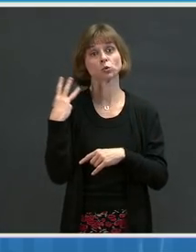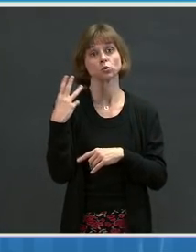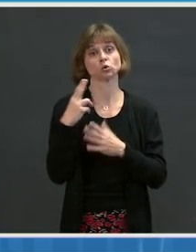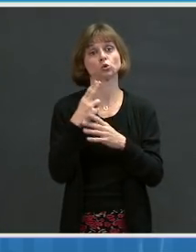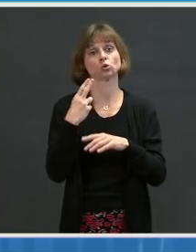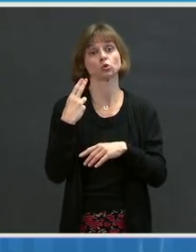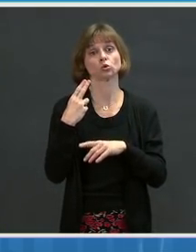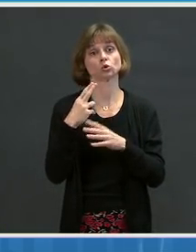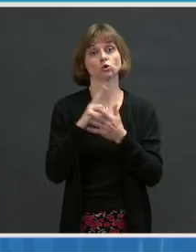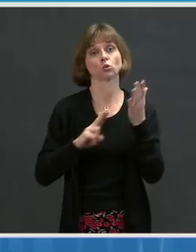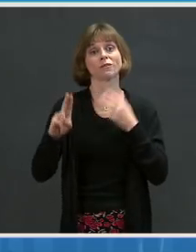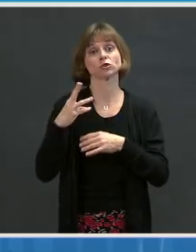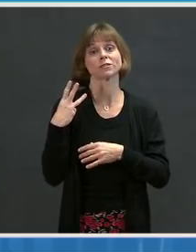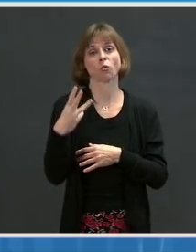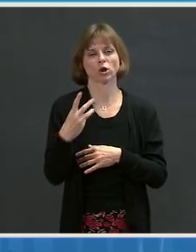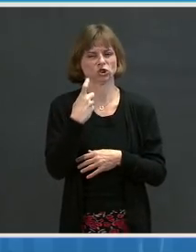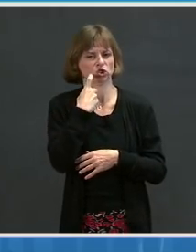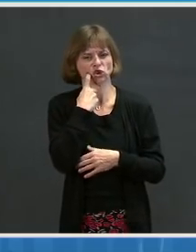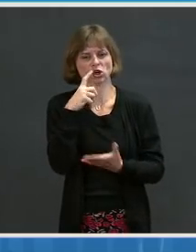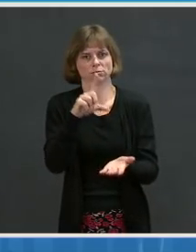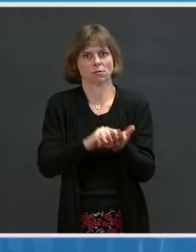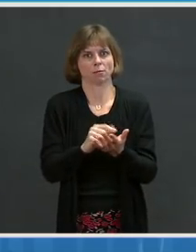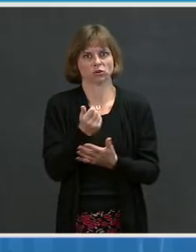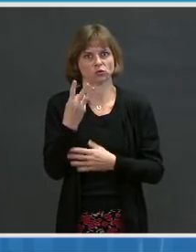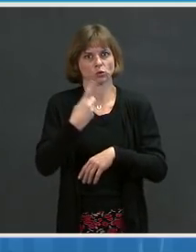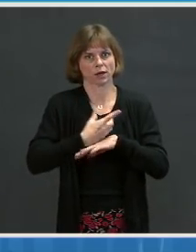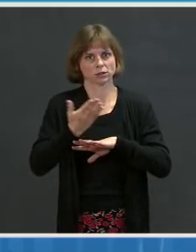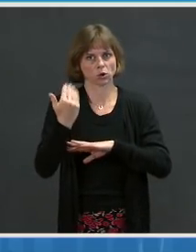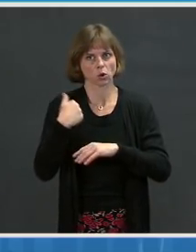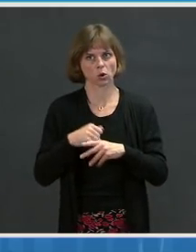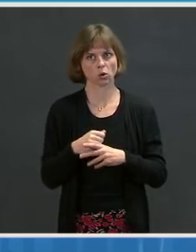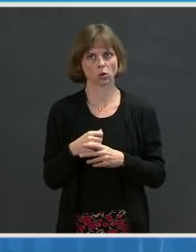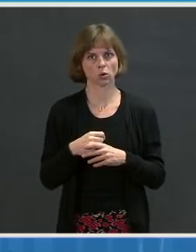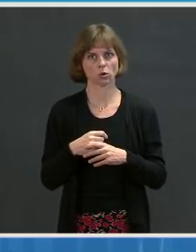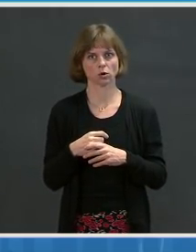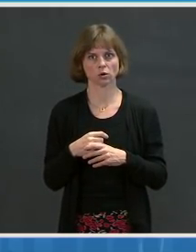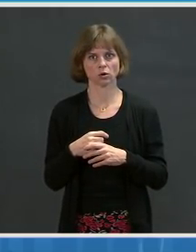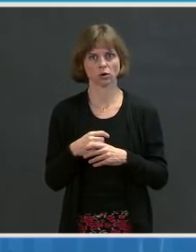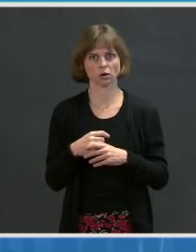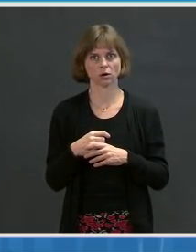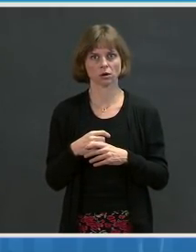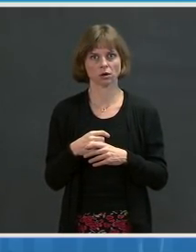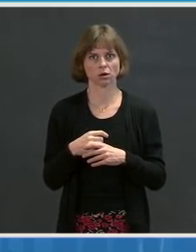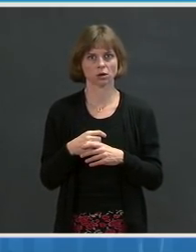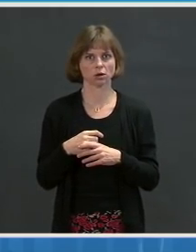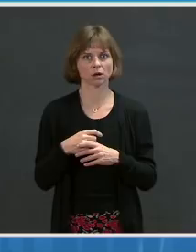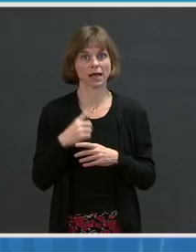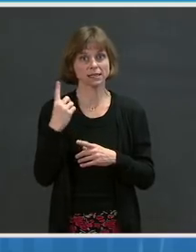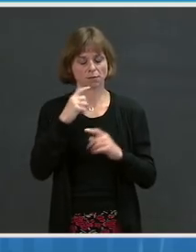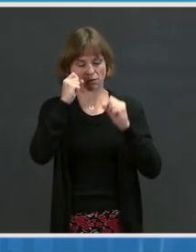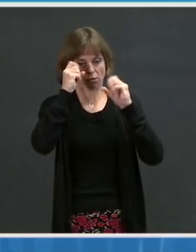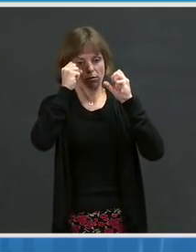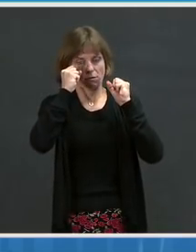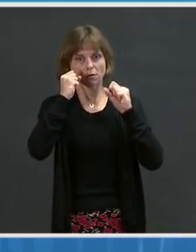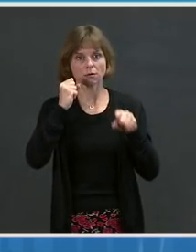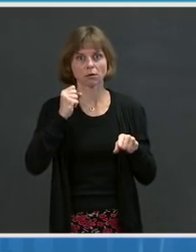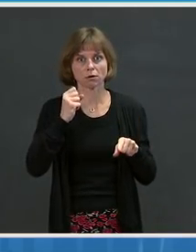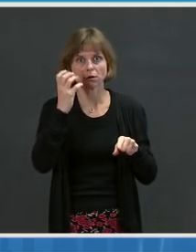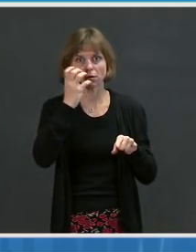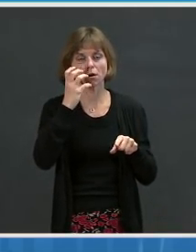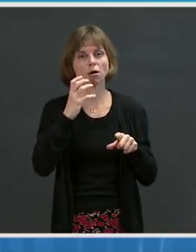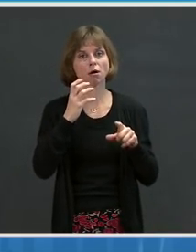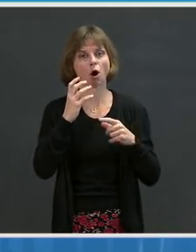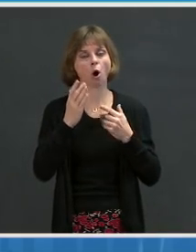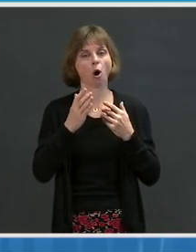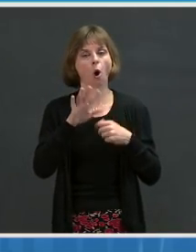appeared just a few days ago, it was found really now something alarming, that approximately 30 percent